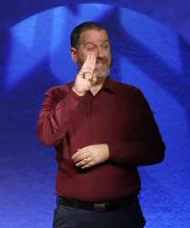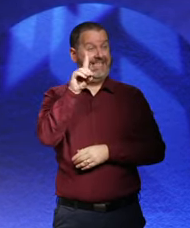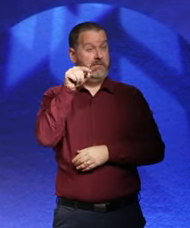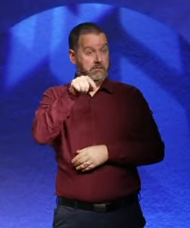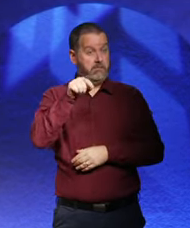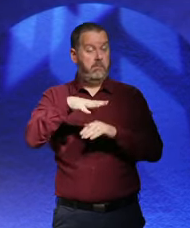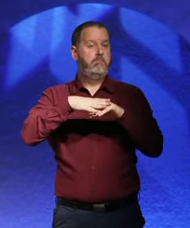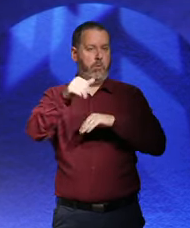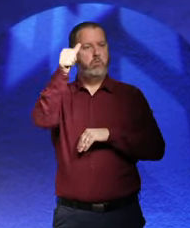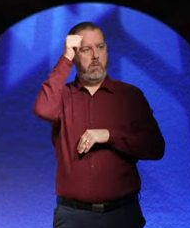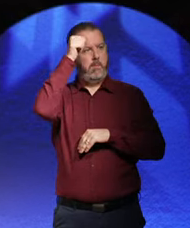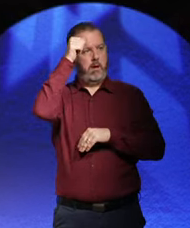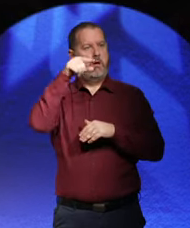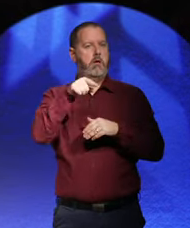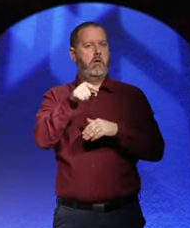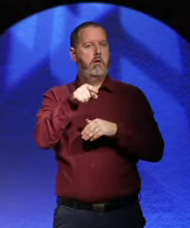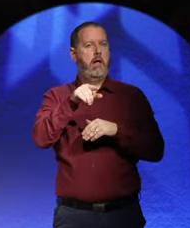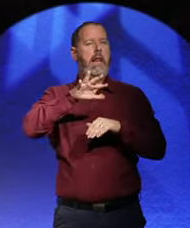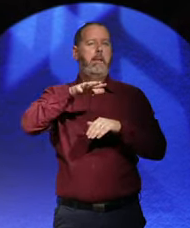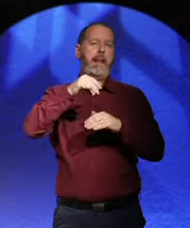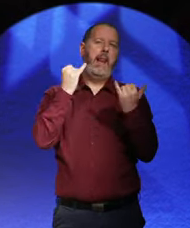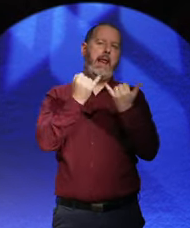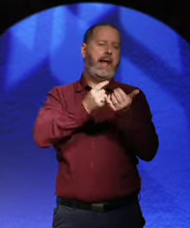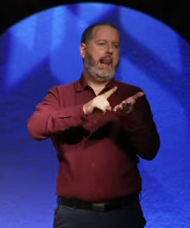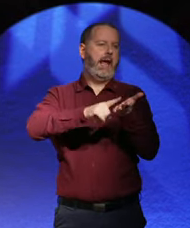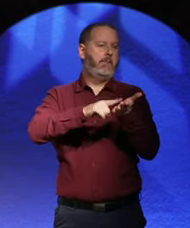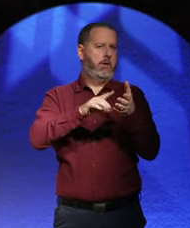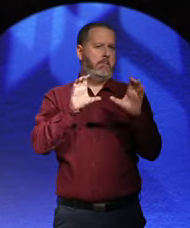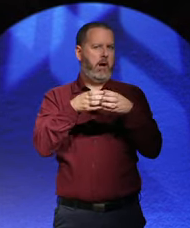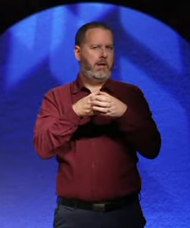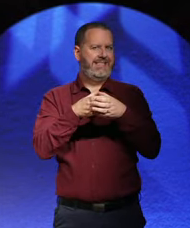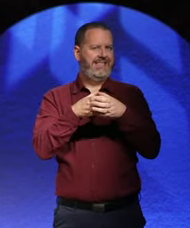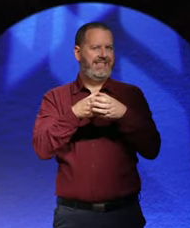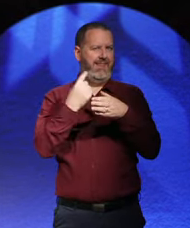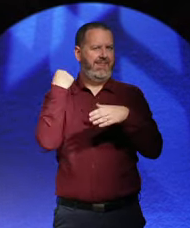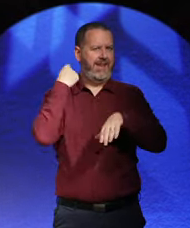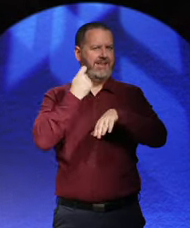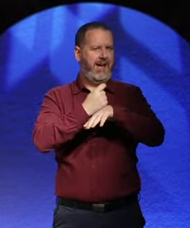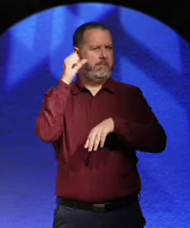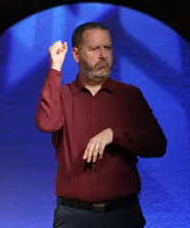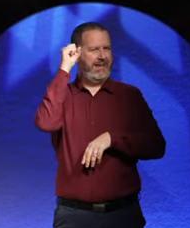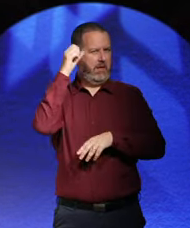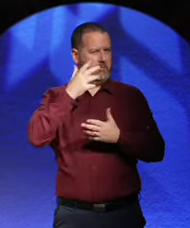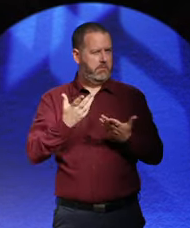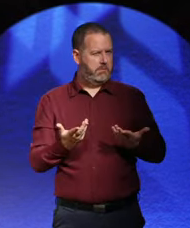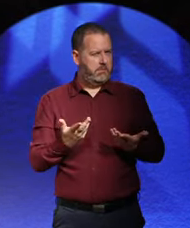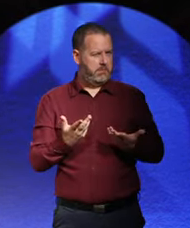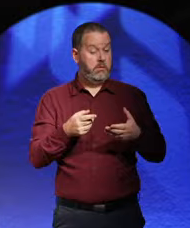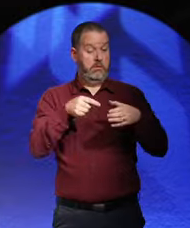party similar to the Labour Party in Britain. It wanted reform.